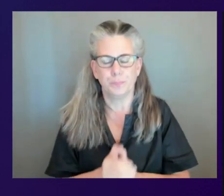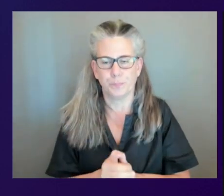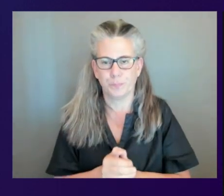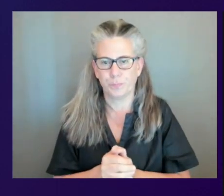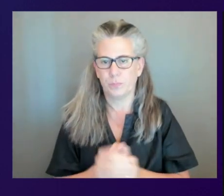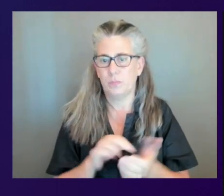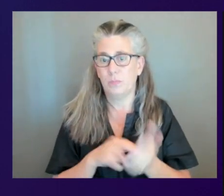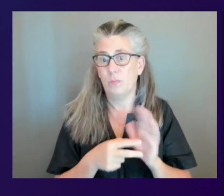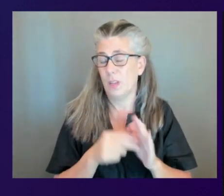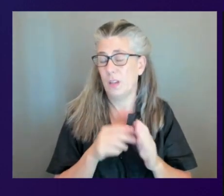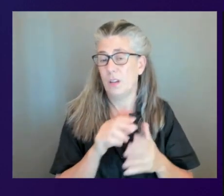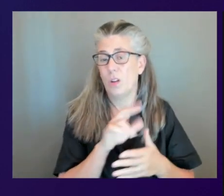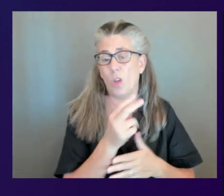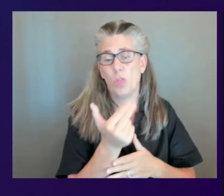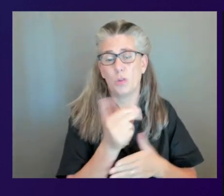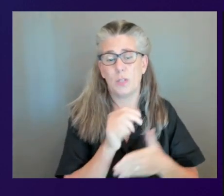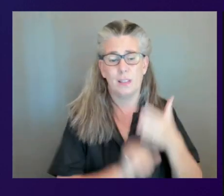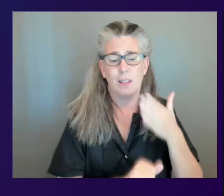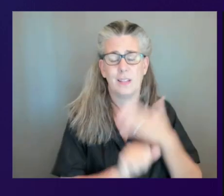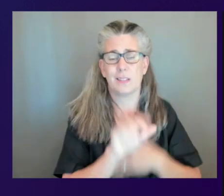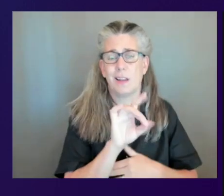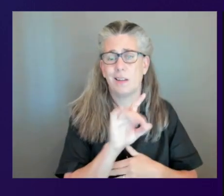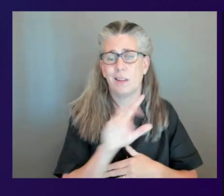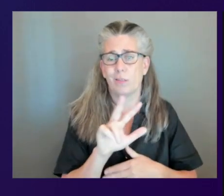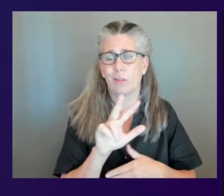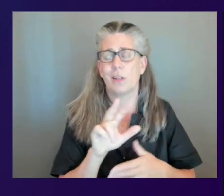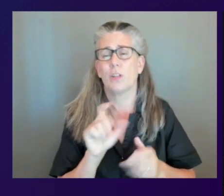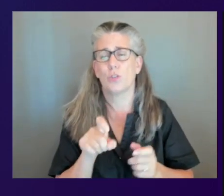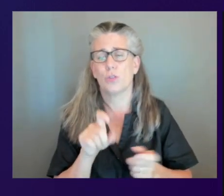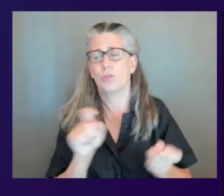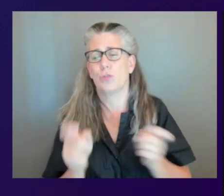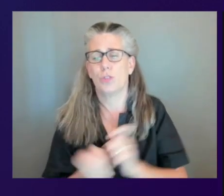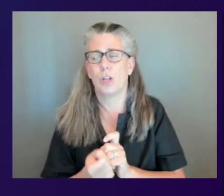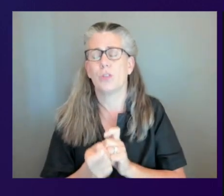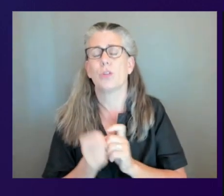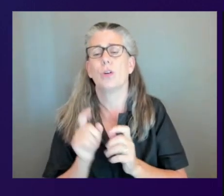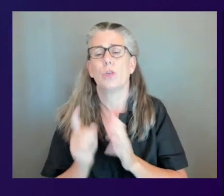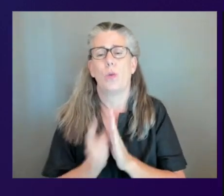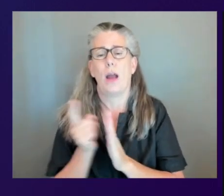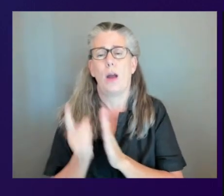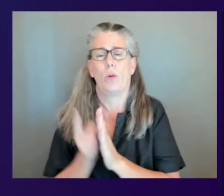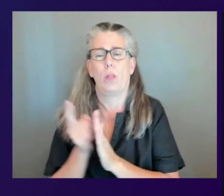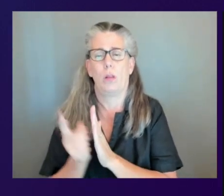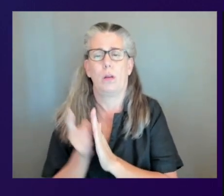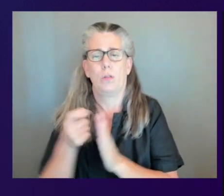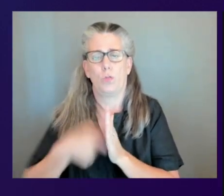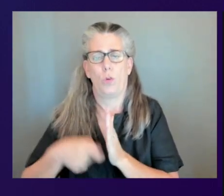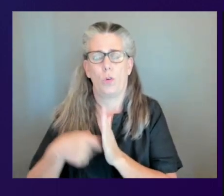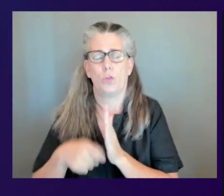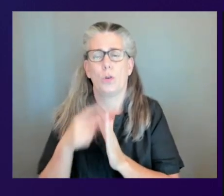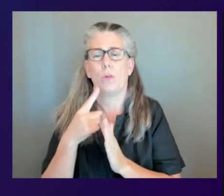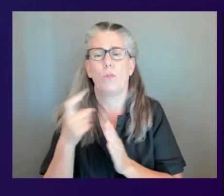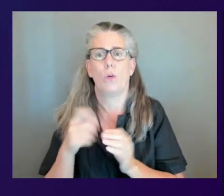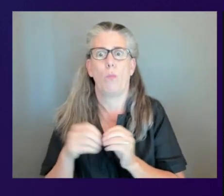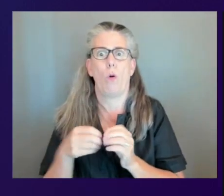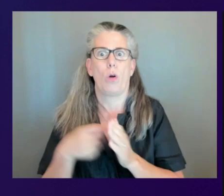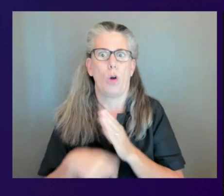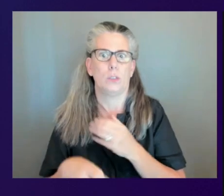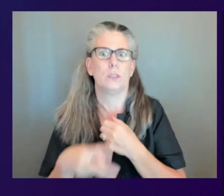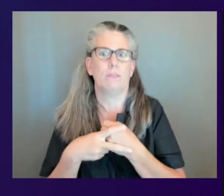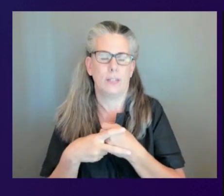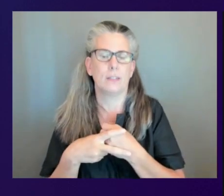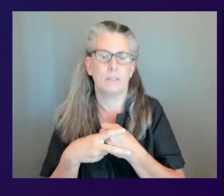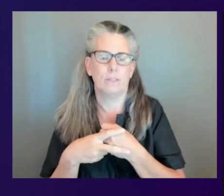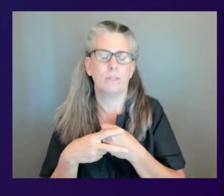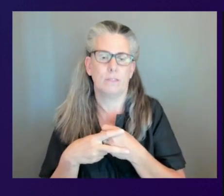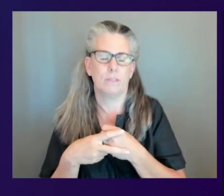so it's saying hey we should change this workspace too hourly in order to be the most cost effective now some of